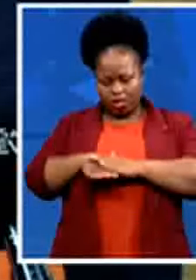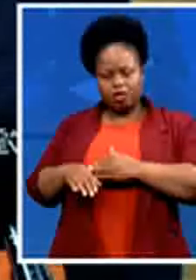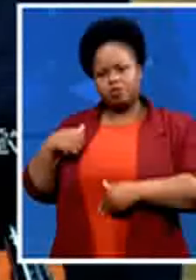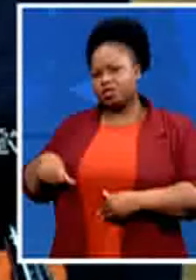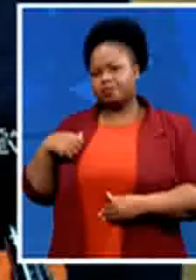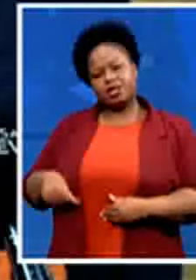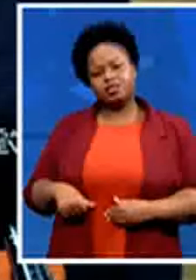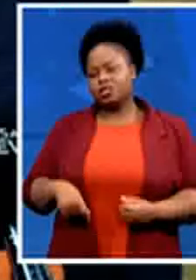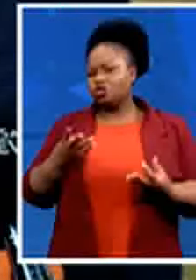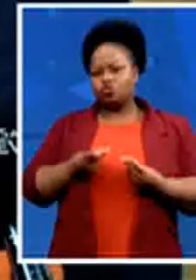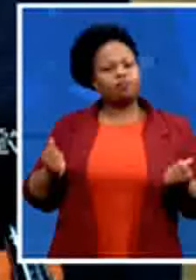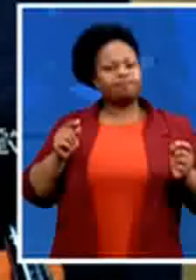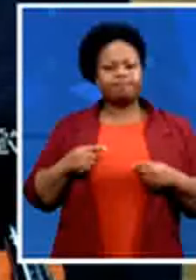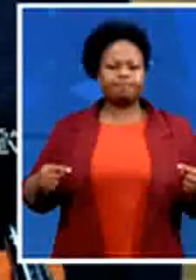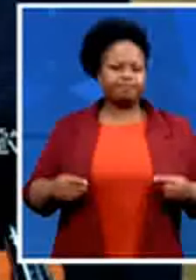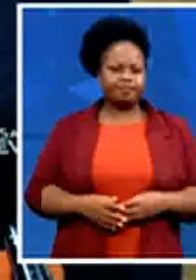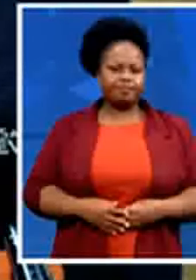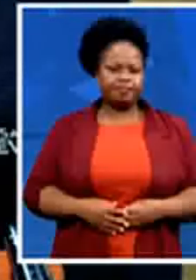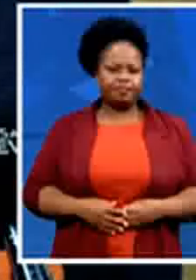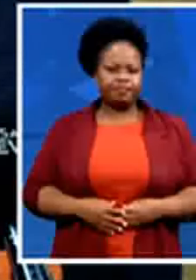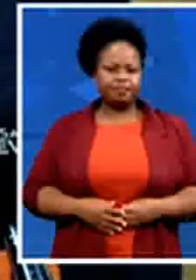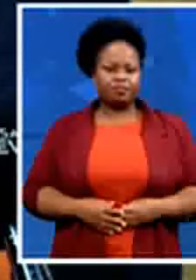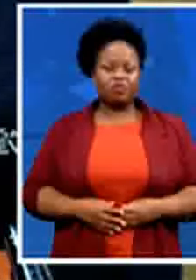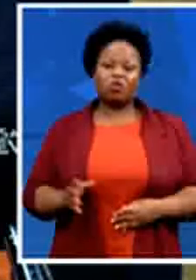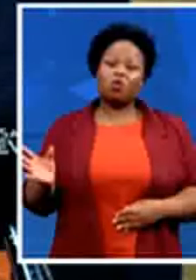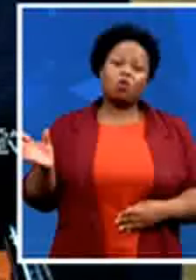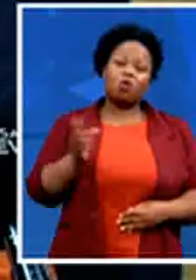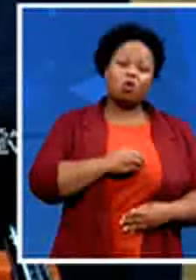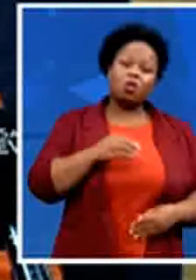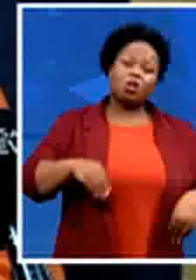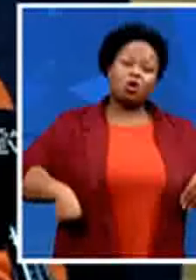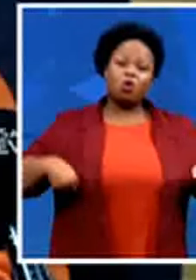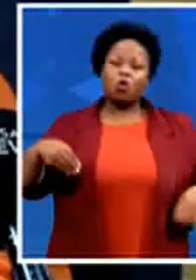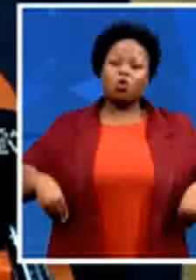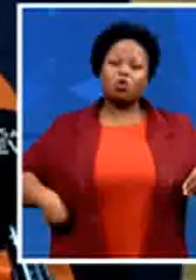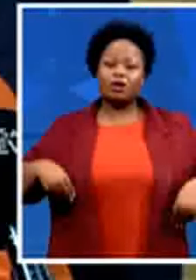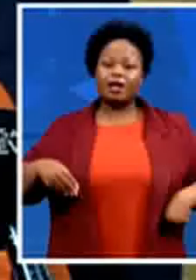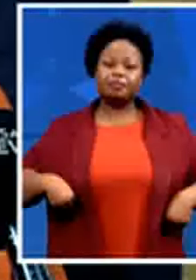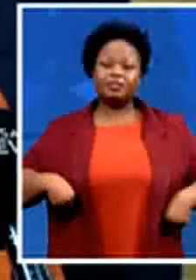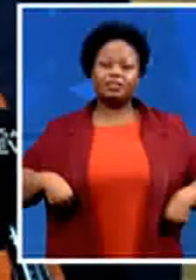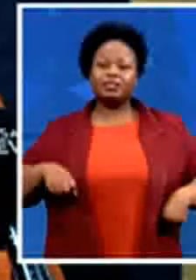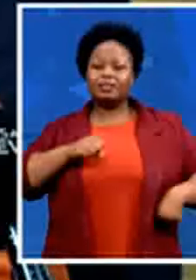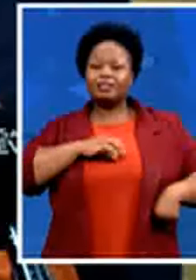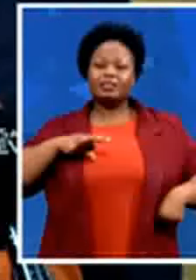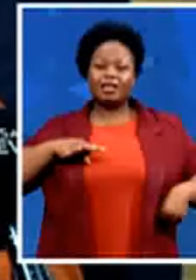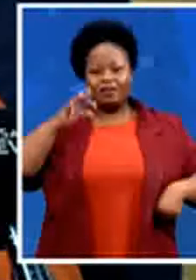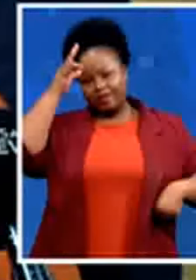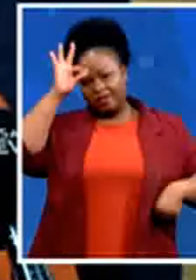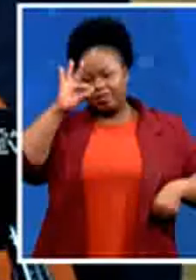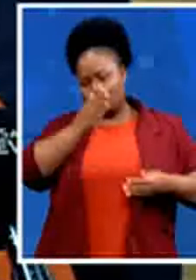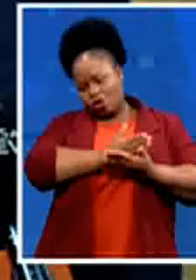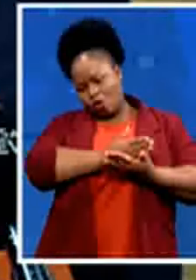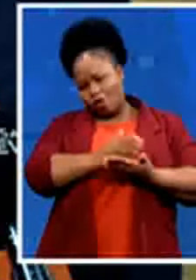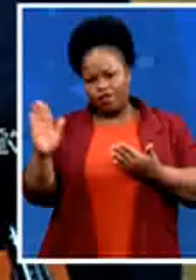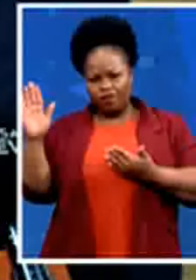all the corrupt ones we need to remove and put them in jail and not in our office